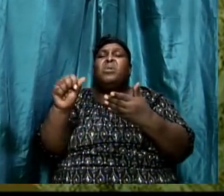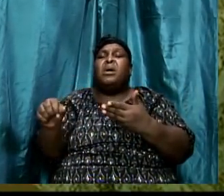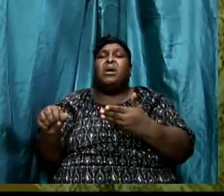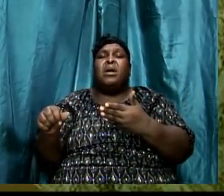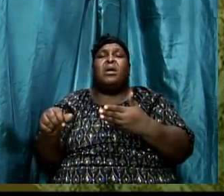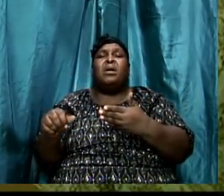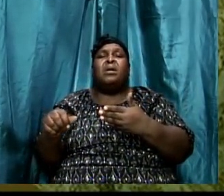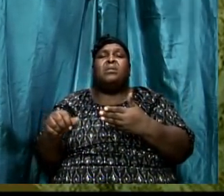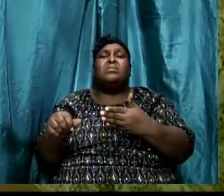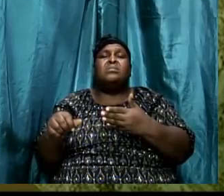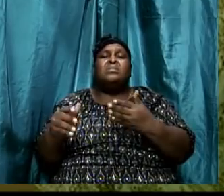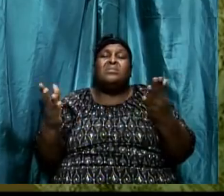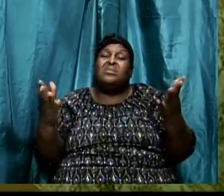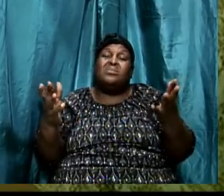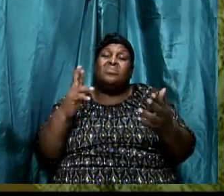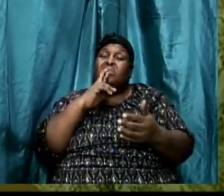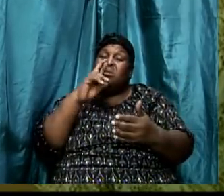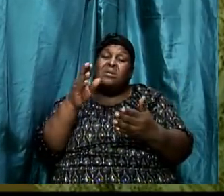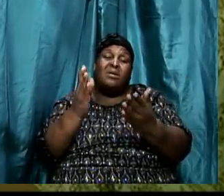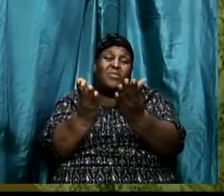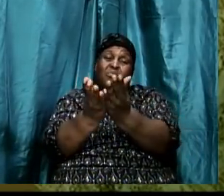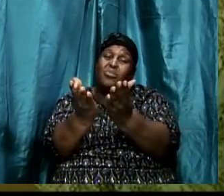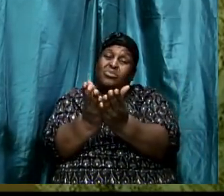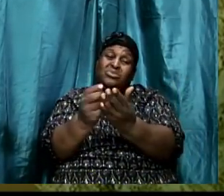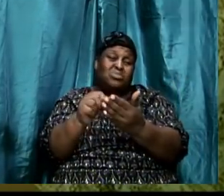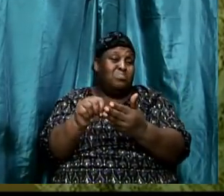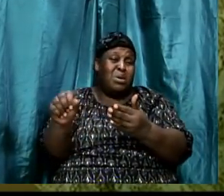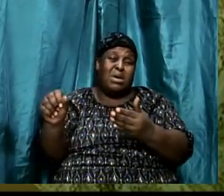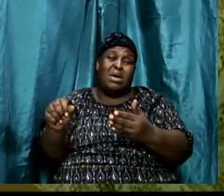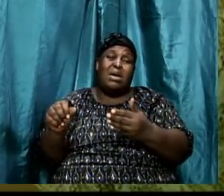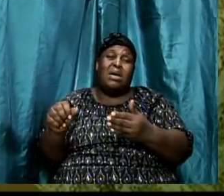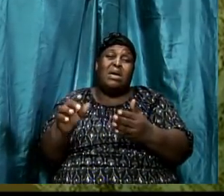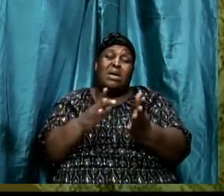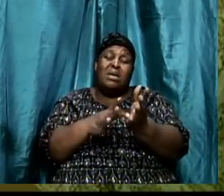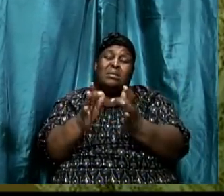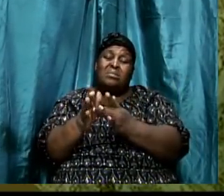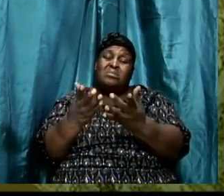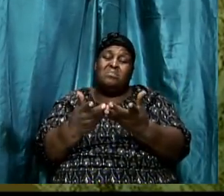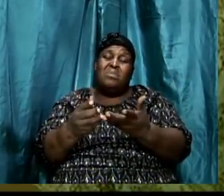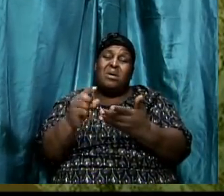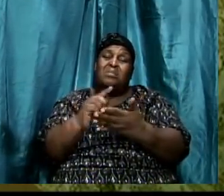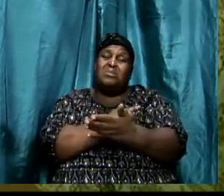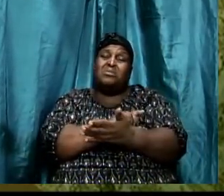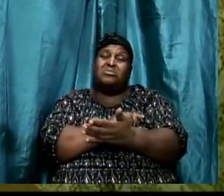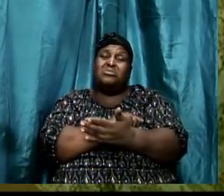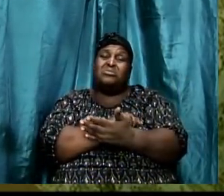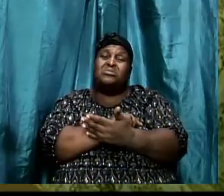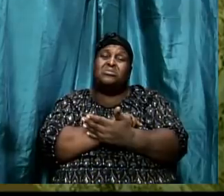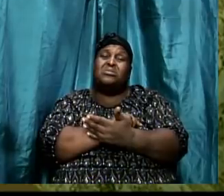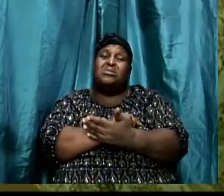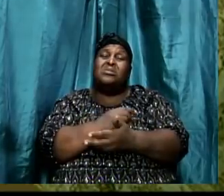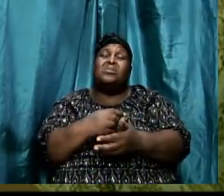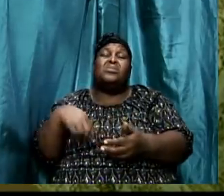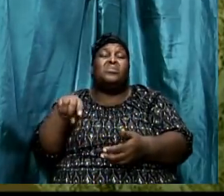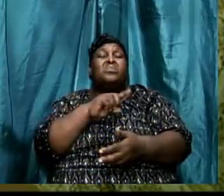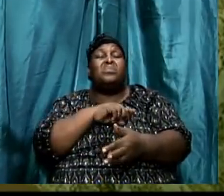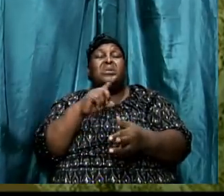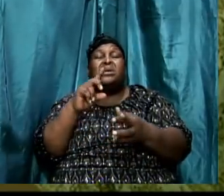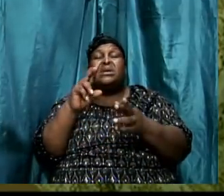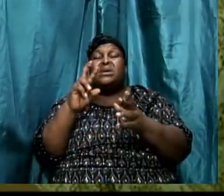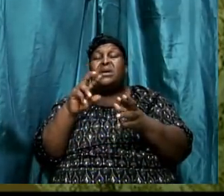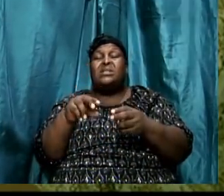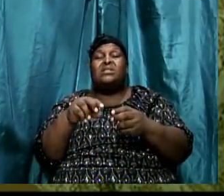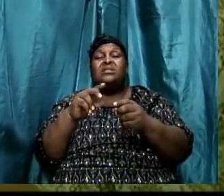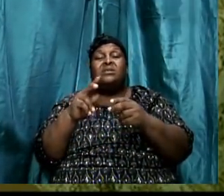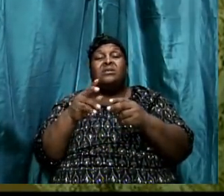Bailey, what are the books that we need to buy? The Bible dictionary, the so and so forth that we need to get. And these people will guide